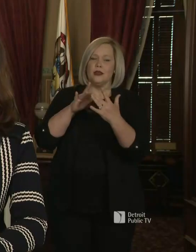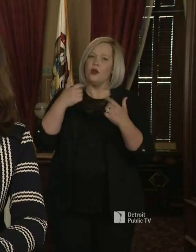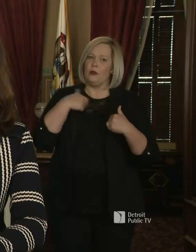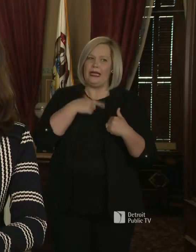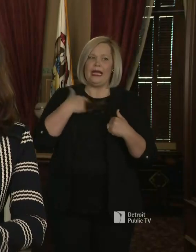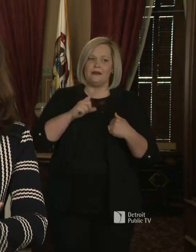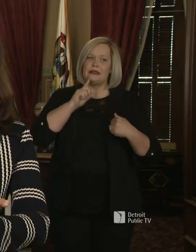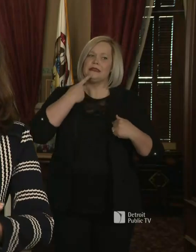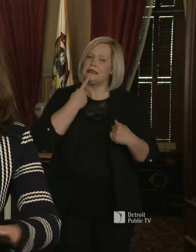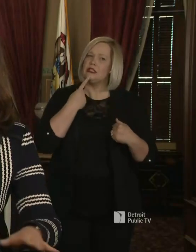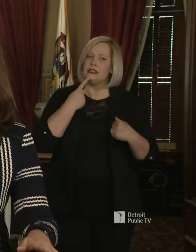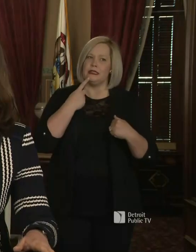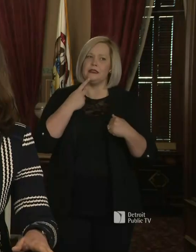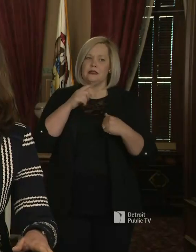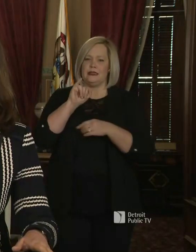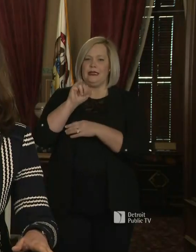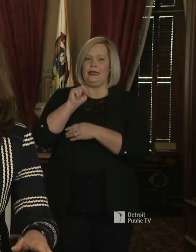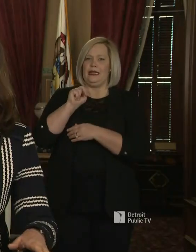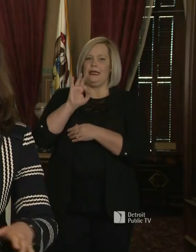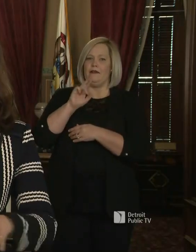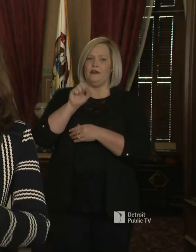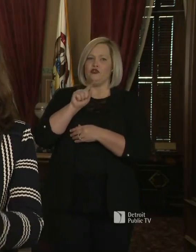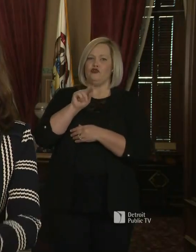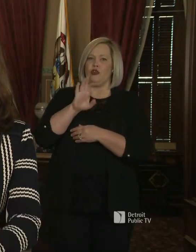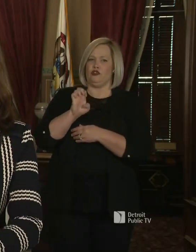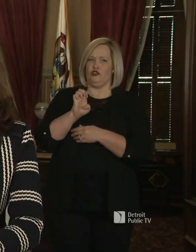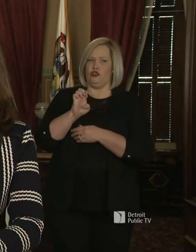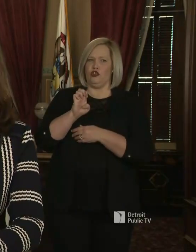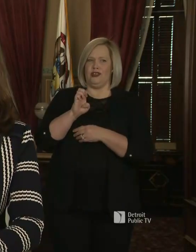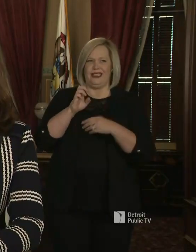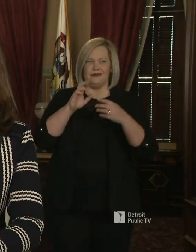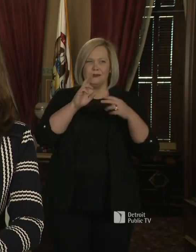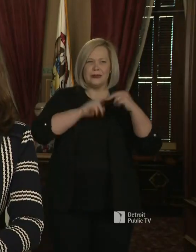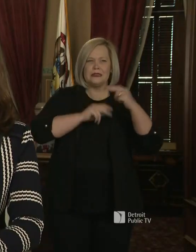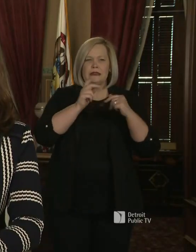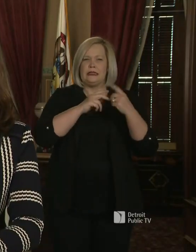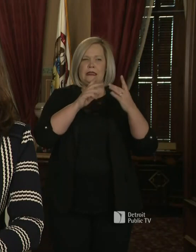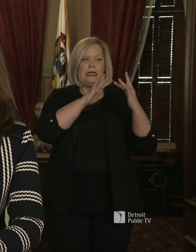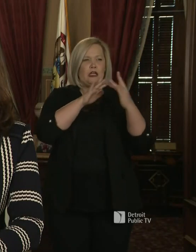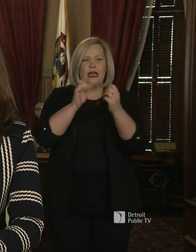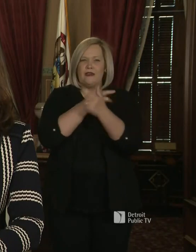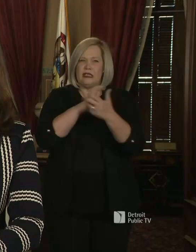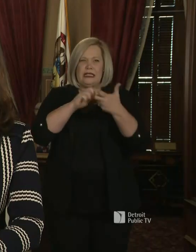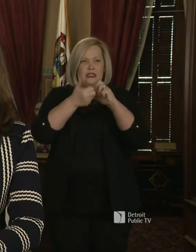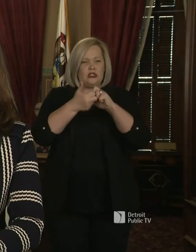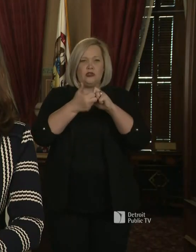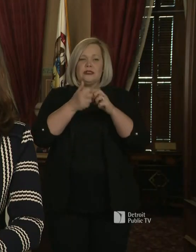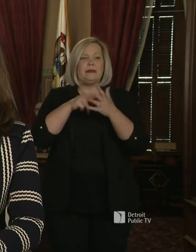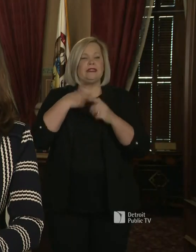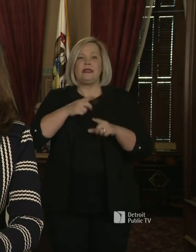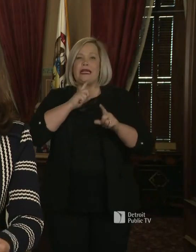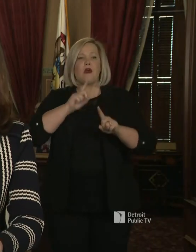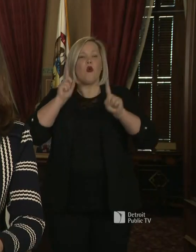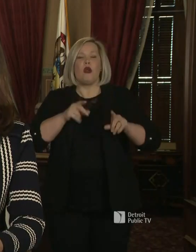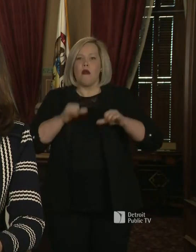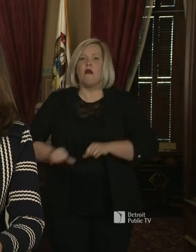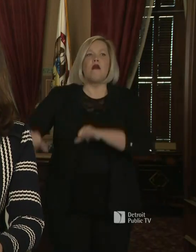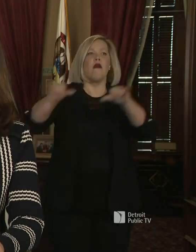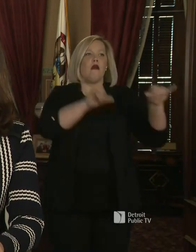that are going to preclude a one-size-fits-all. And that's precisely why it was really important that we give our